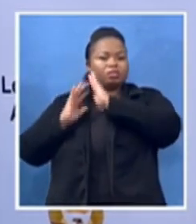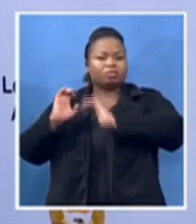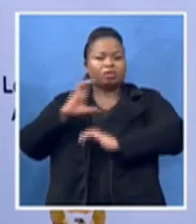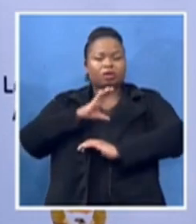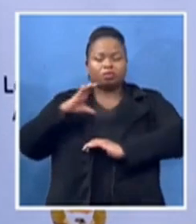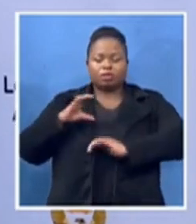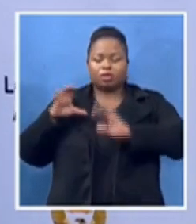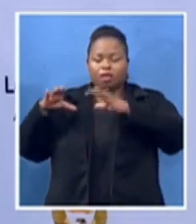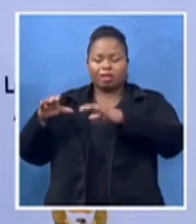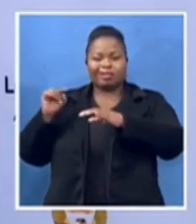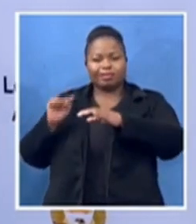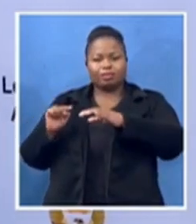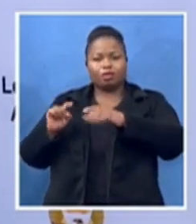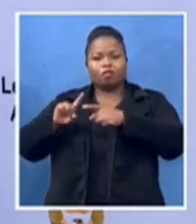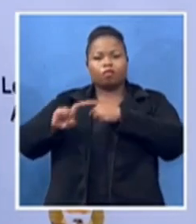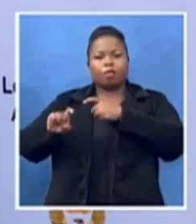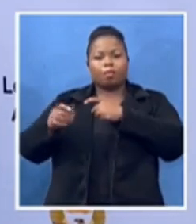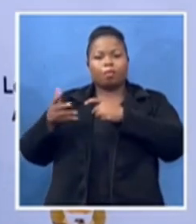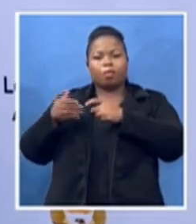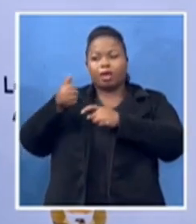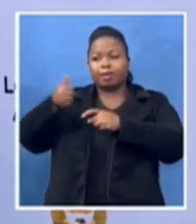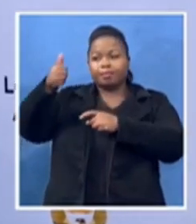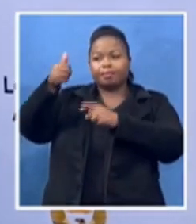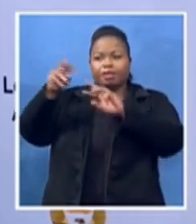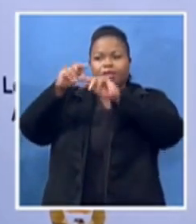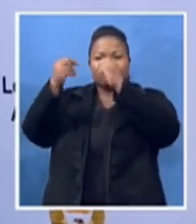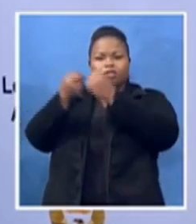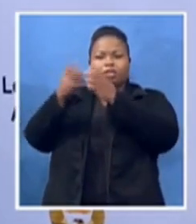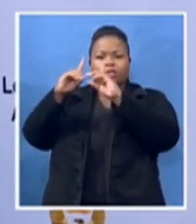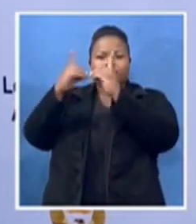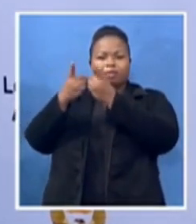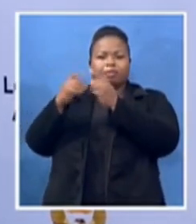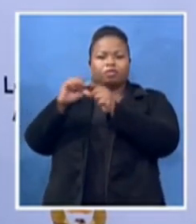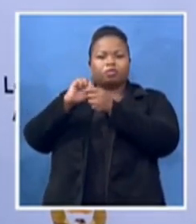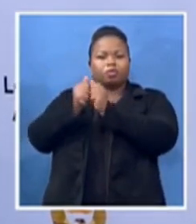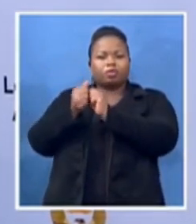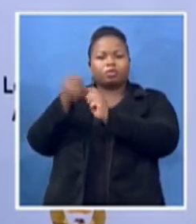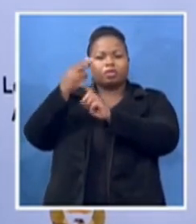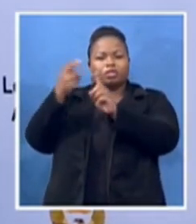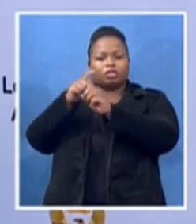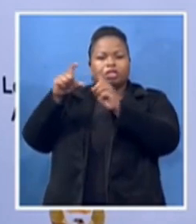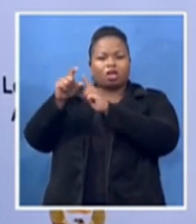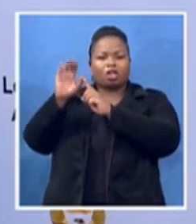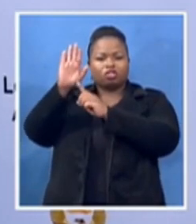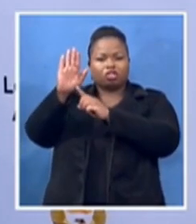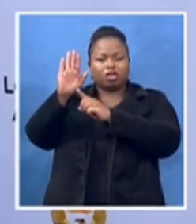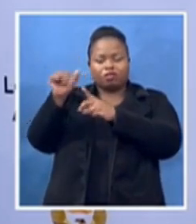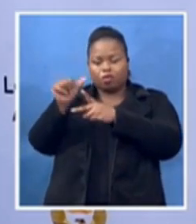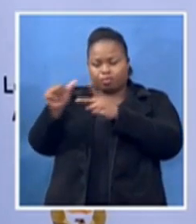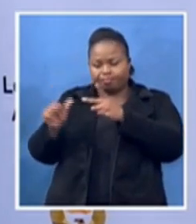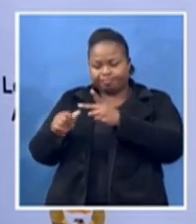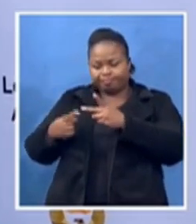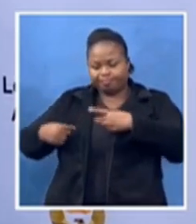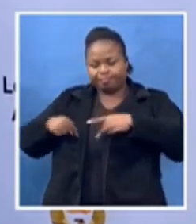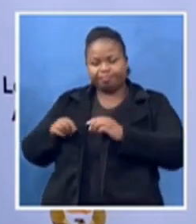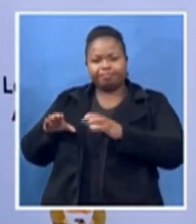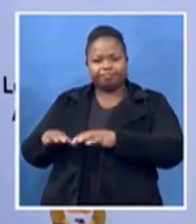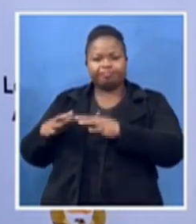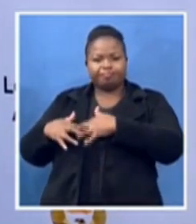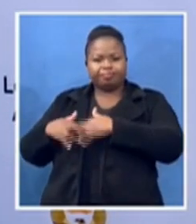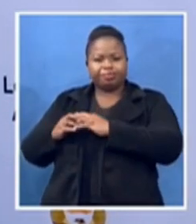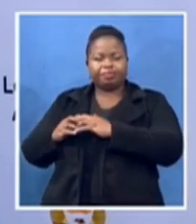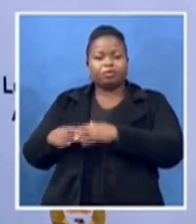Sports Arts and Culture so me Minister Mtetwa is our main